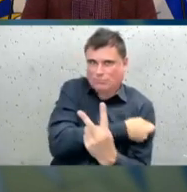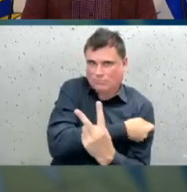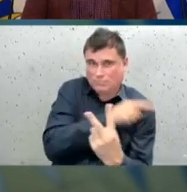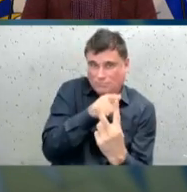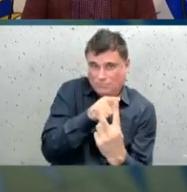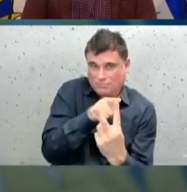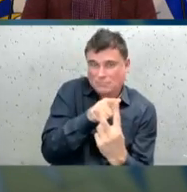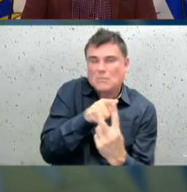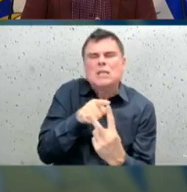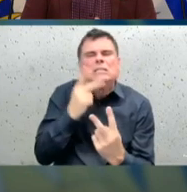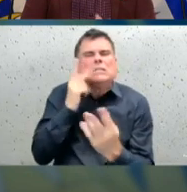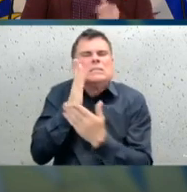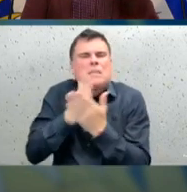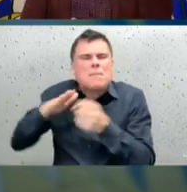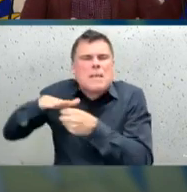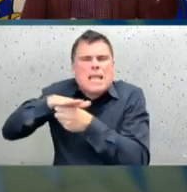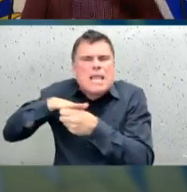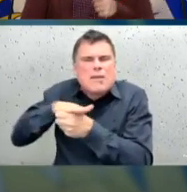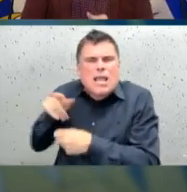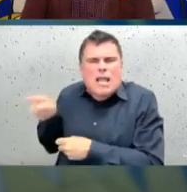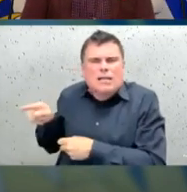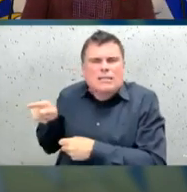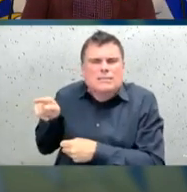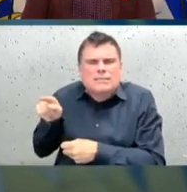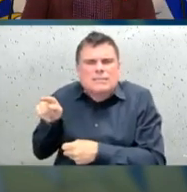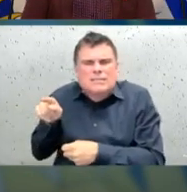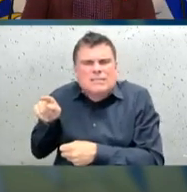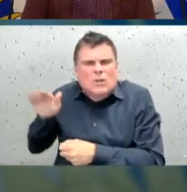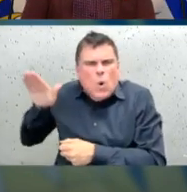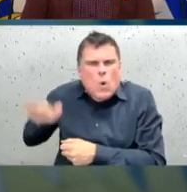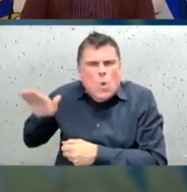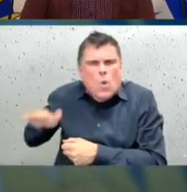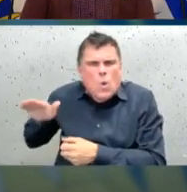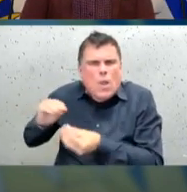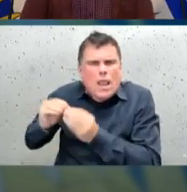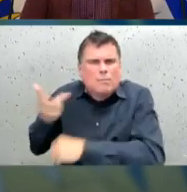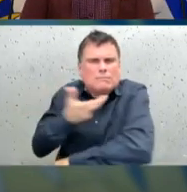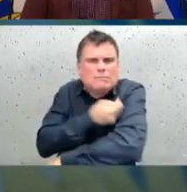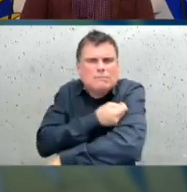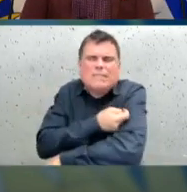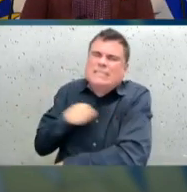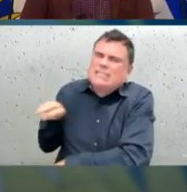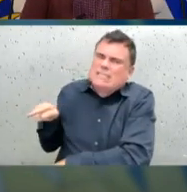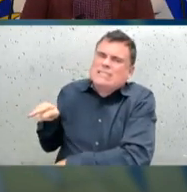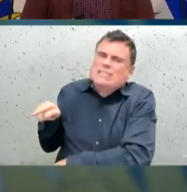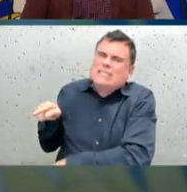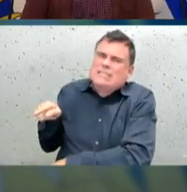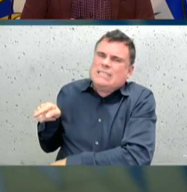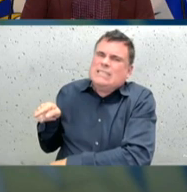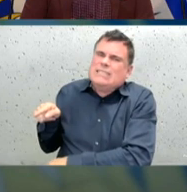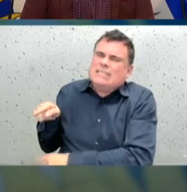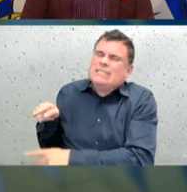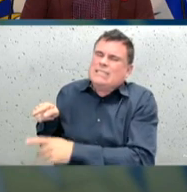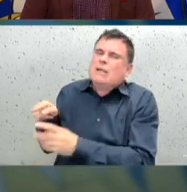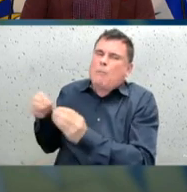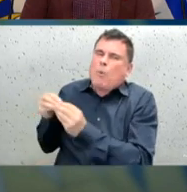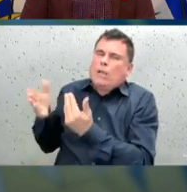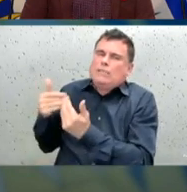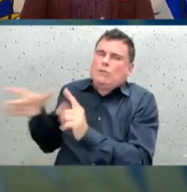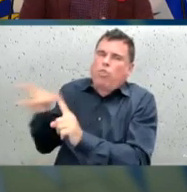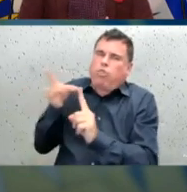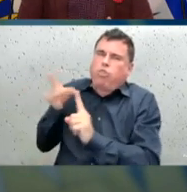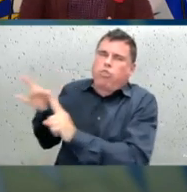increasing transmission. And I've just put the lower mainland up as an example where we can see this side by side.